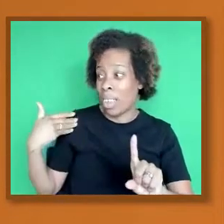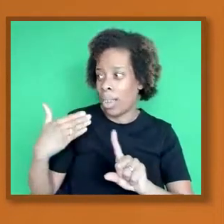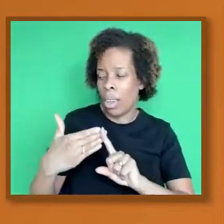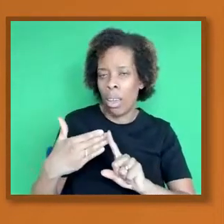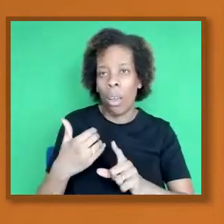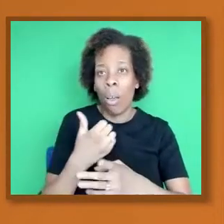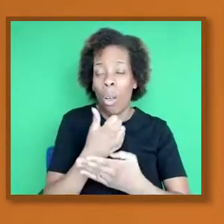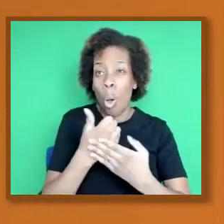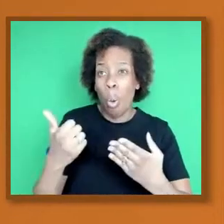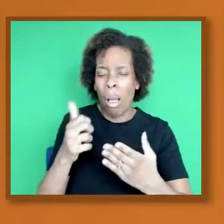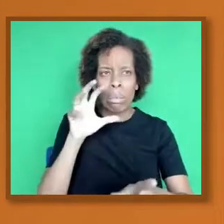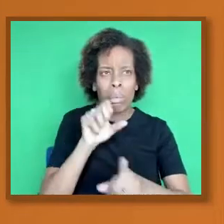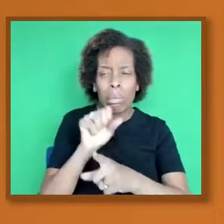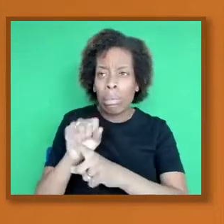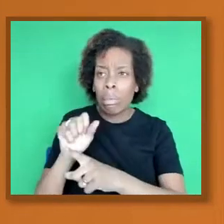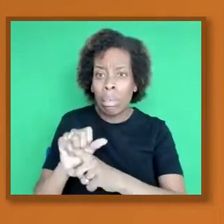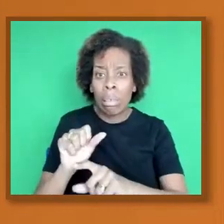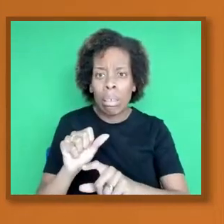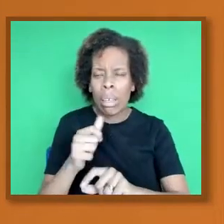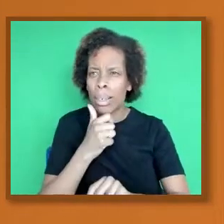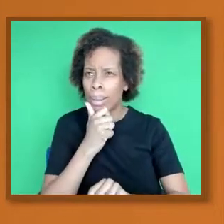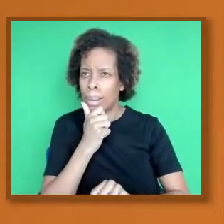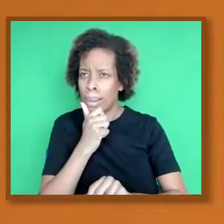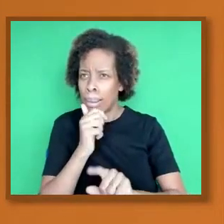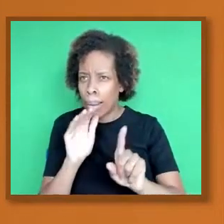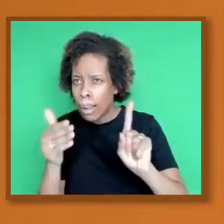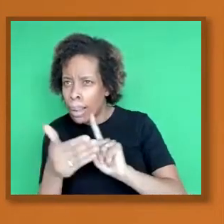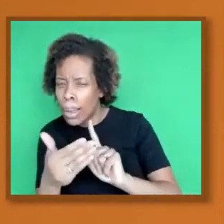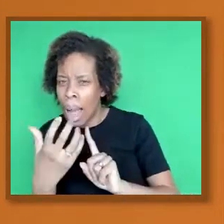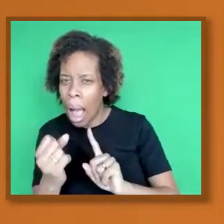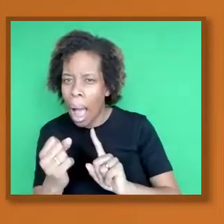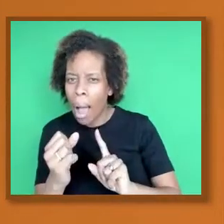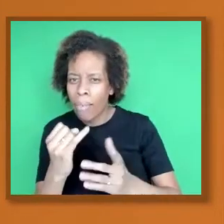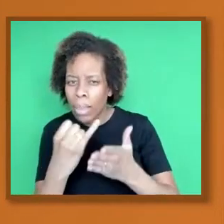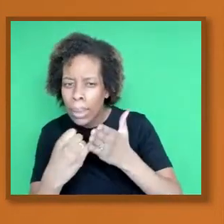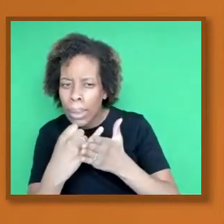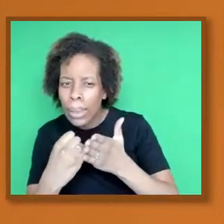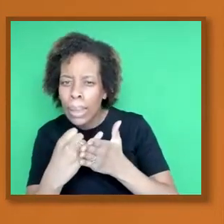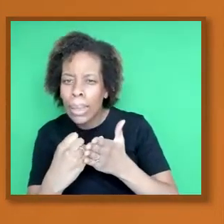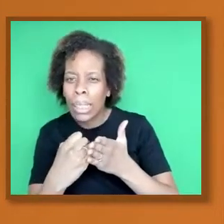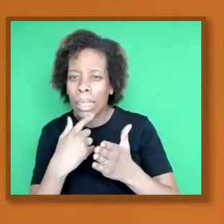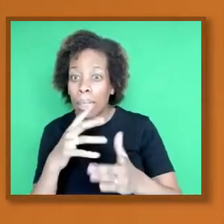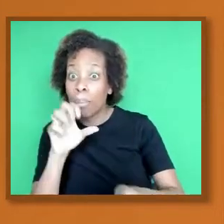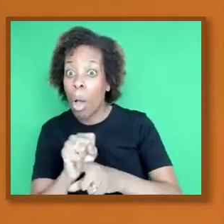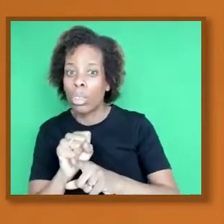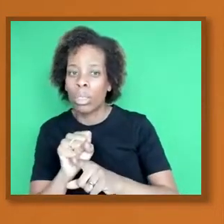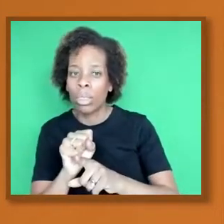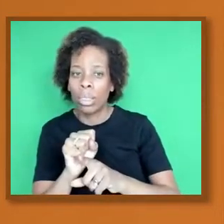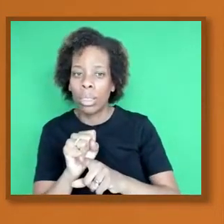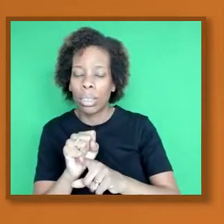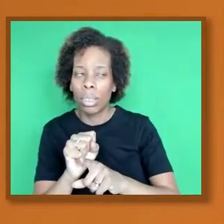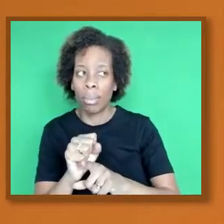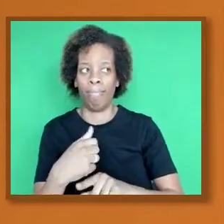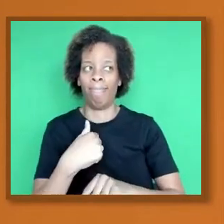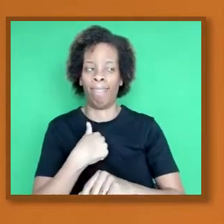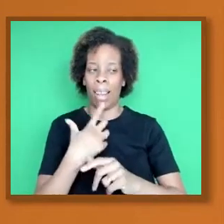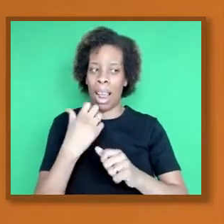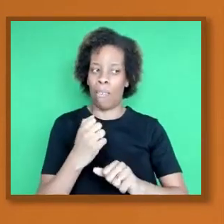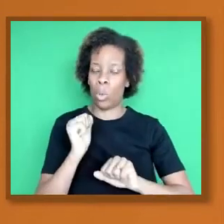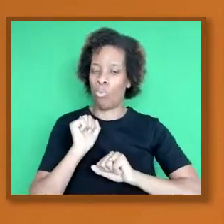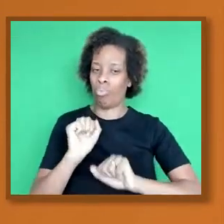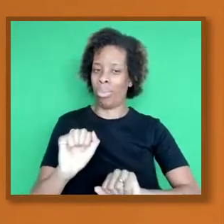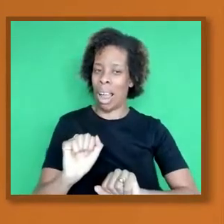people have to protect themselves from the bad and the ugly until they see the good.